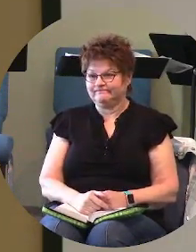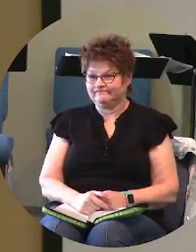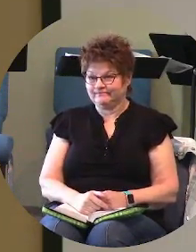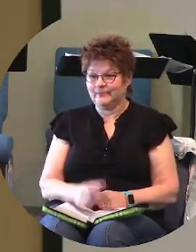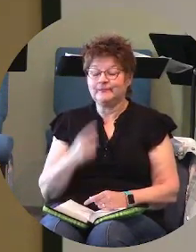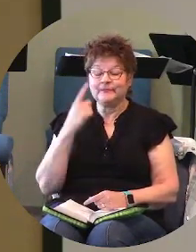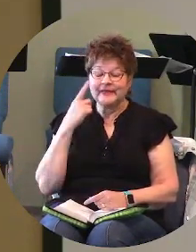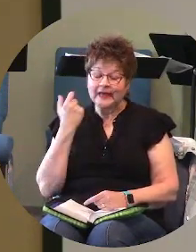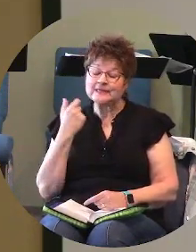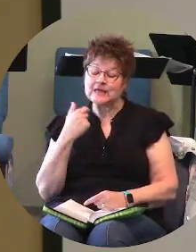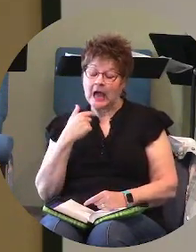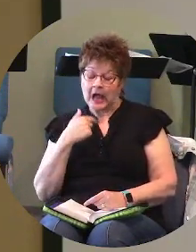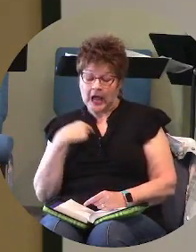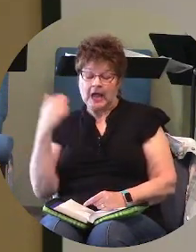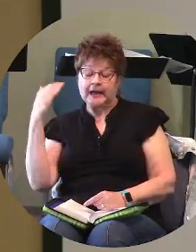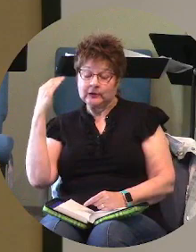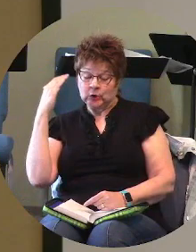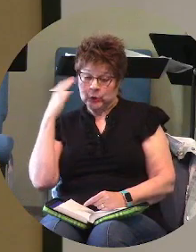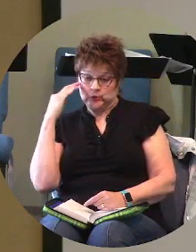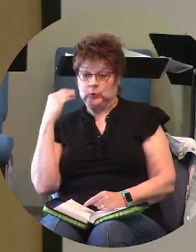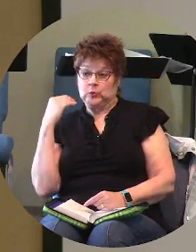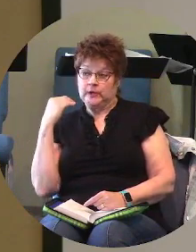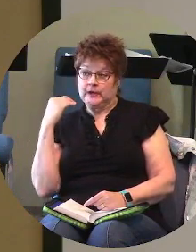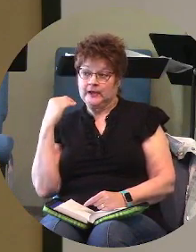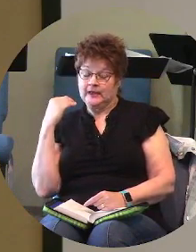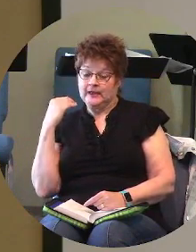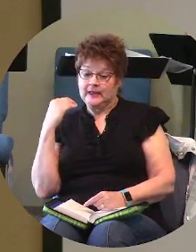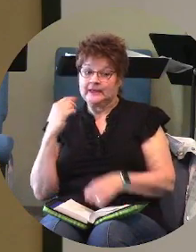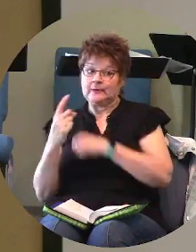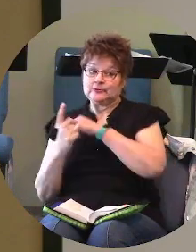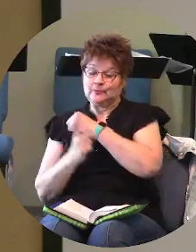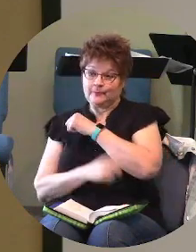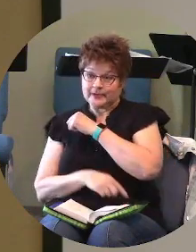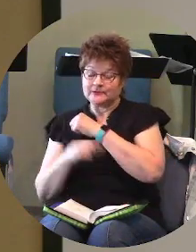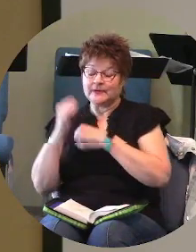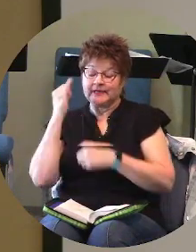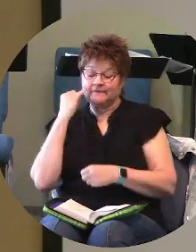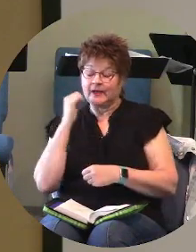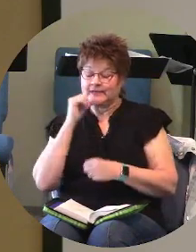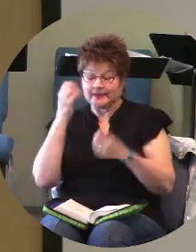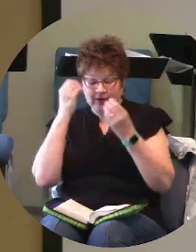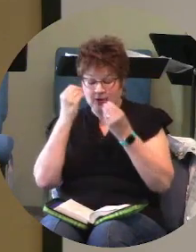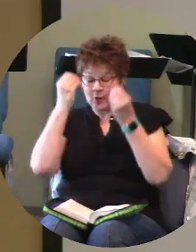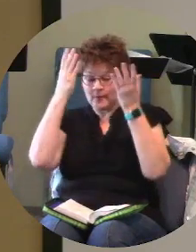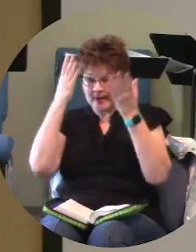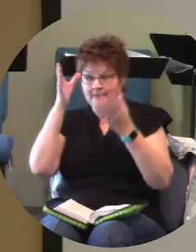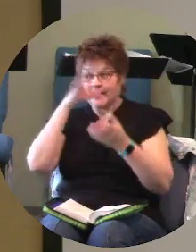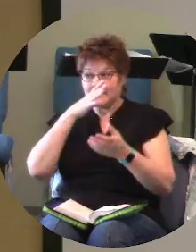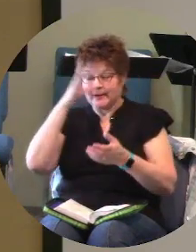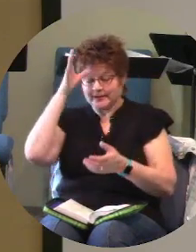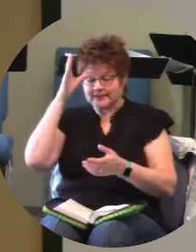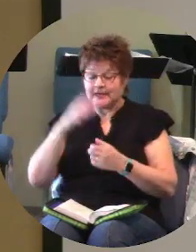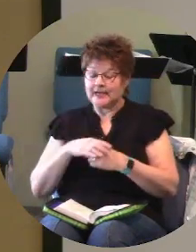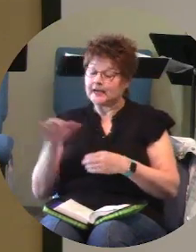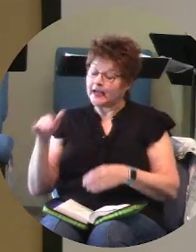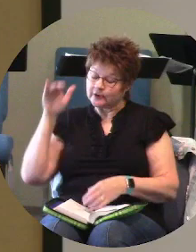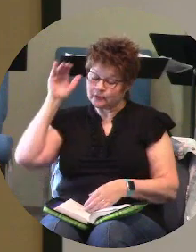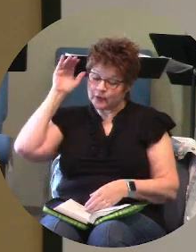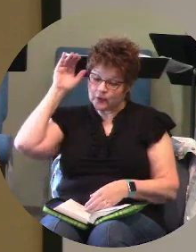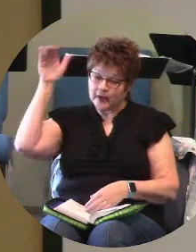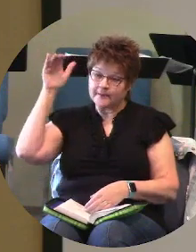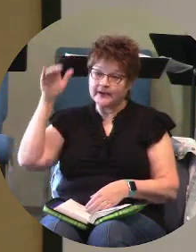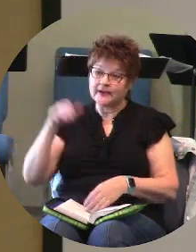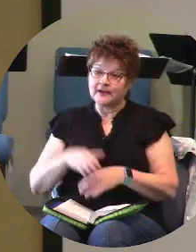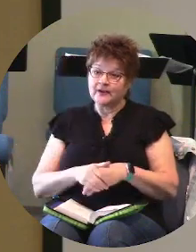because i knew there were consequences if i disobeyed my parents and i grew up in the era where